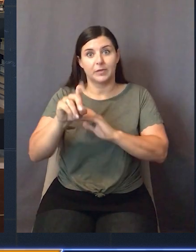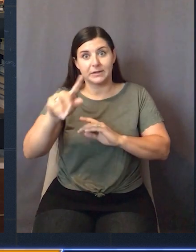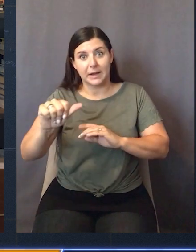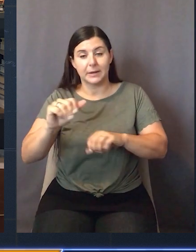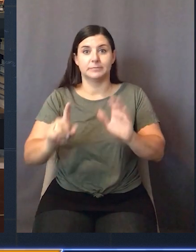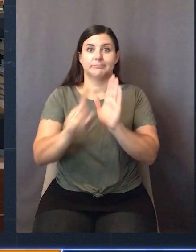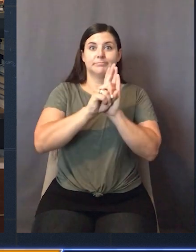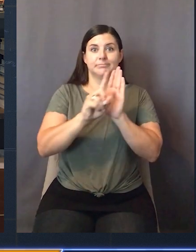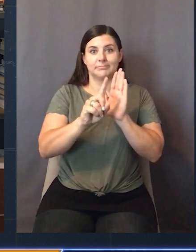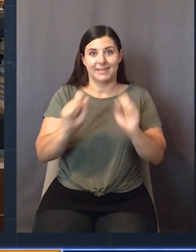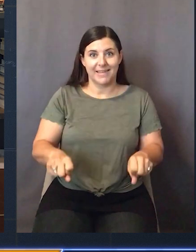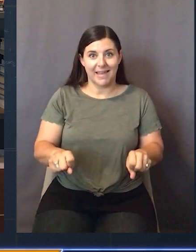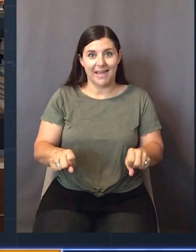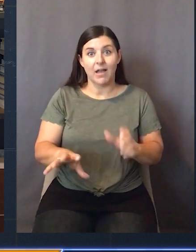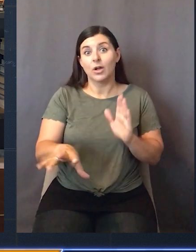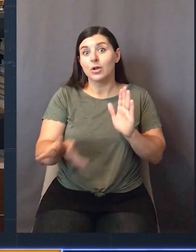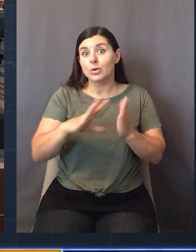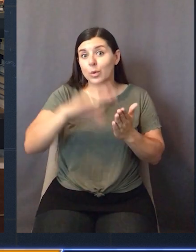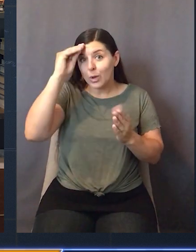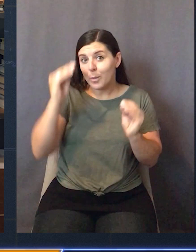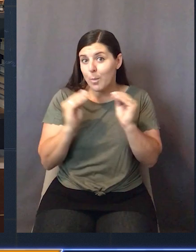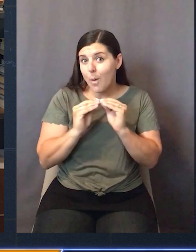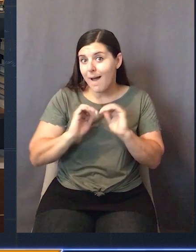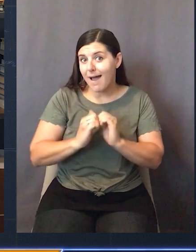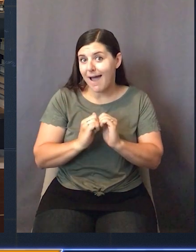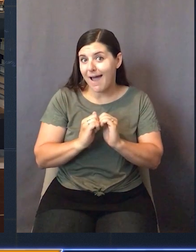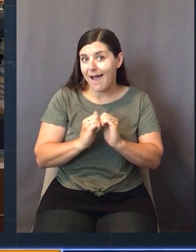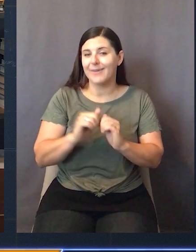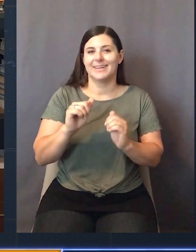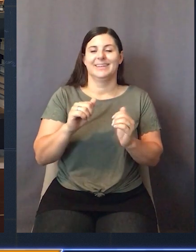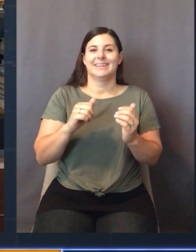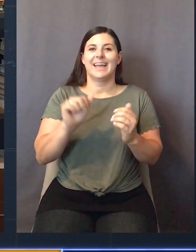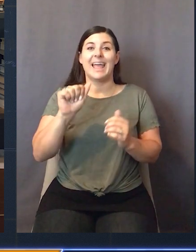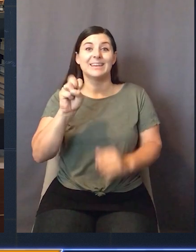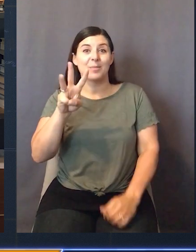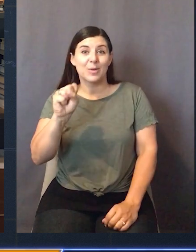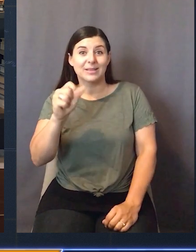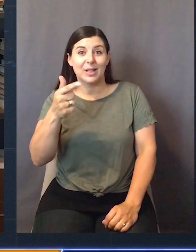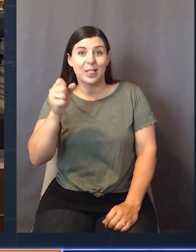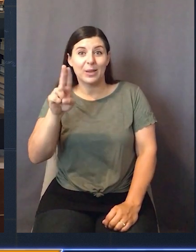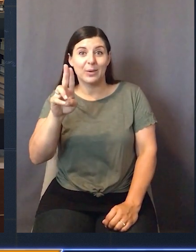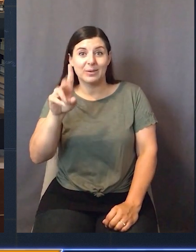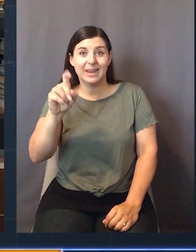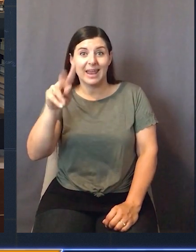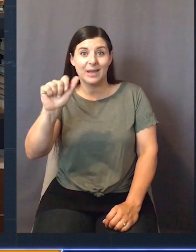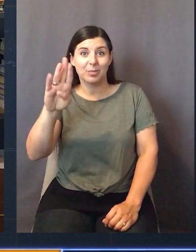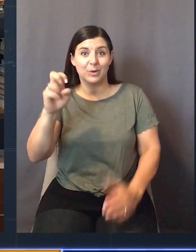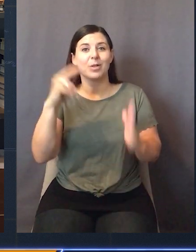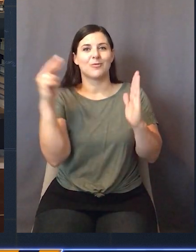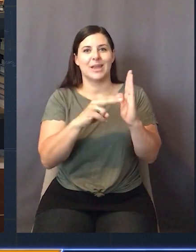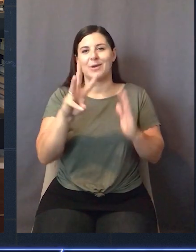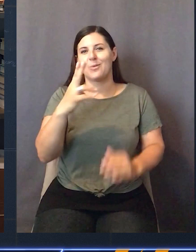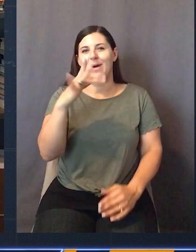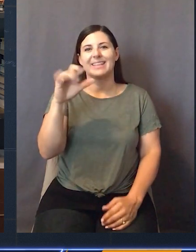the worst in your data quality. To find all these and the other new additions to AWS Glue Data Brew, you can search